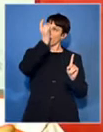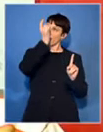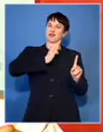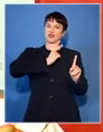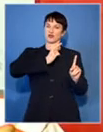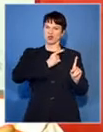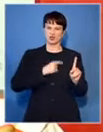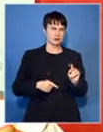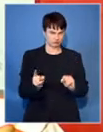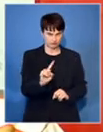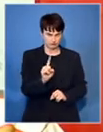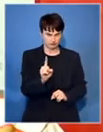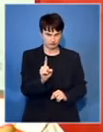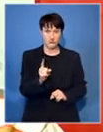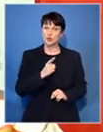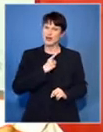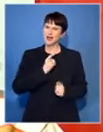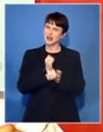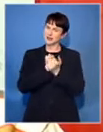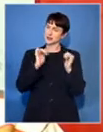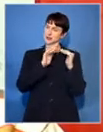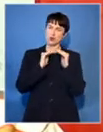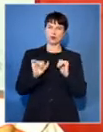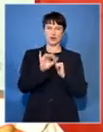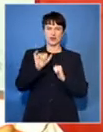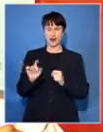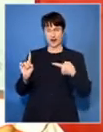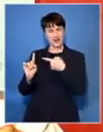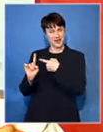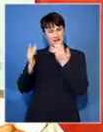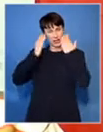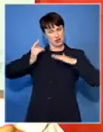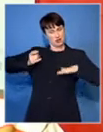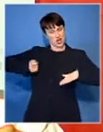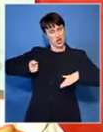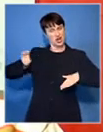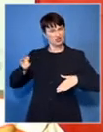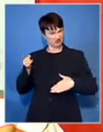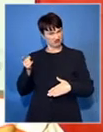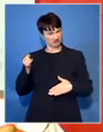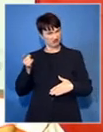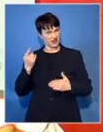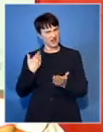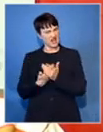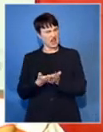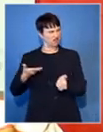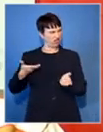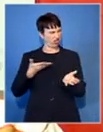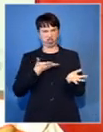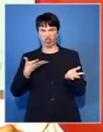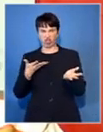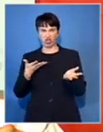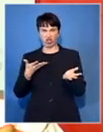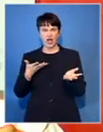is for the first time in the history of our democracy, a judge comes out, guns-blazing, guns-blazing,